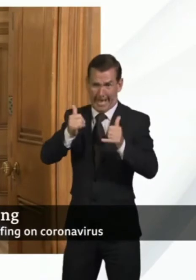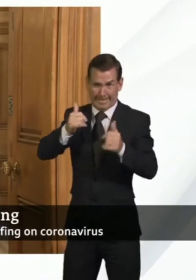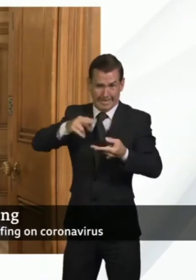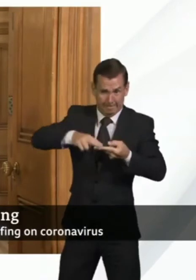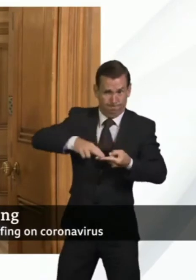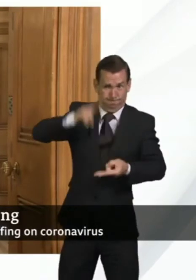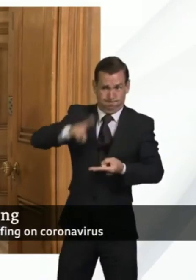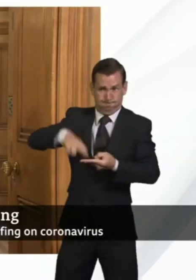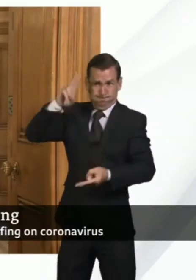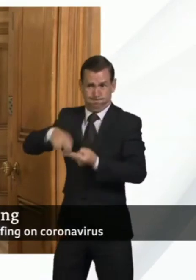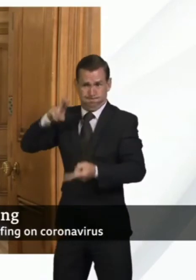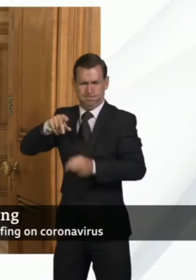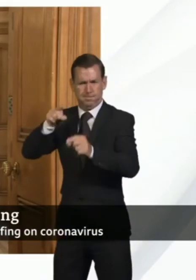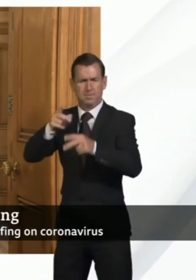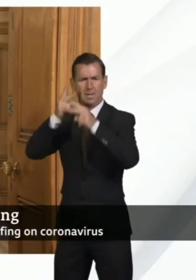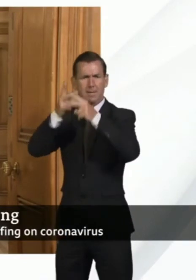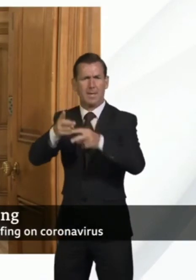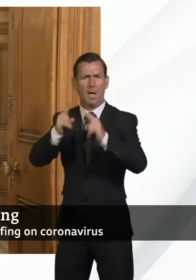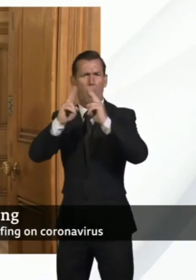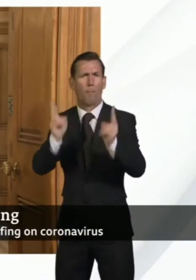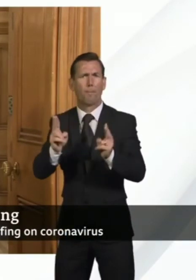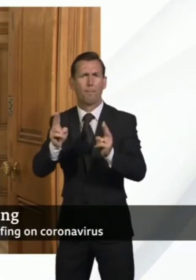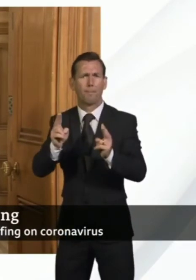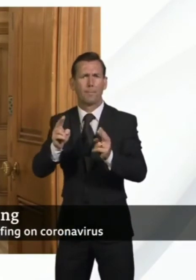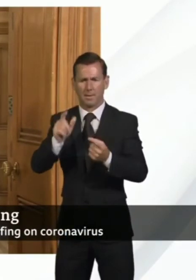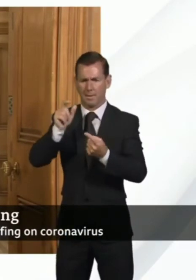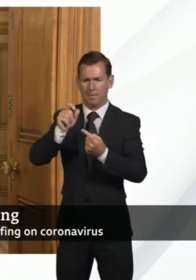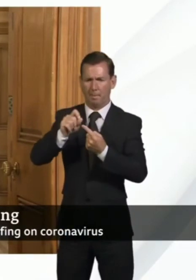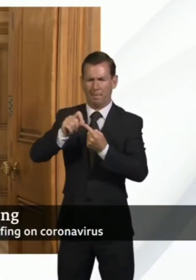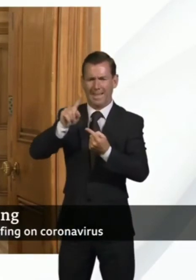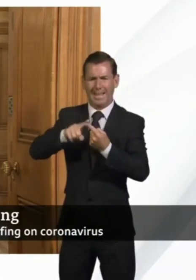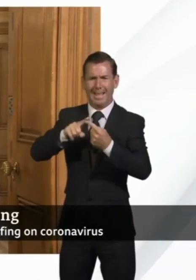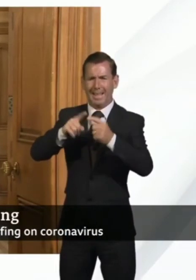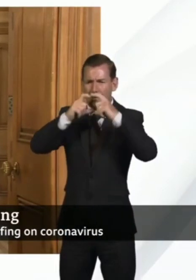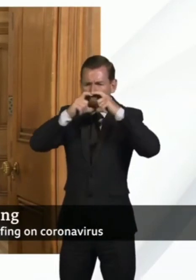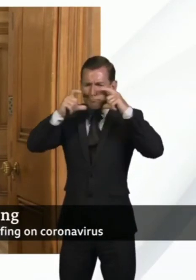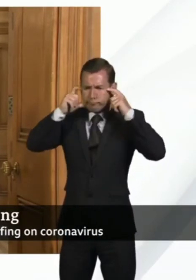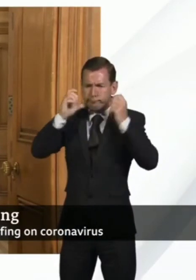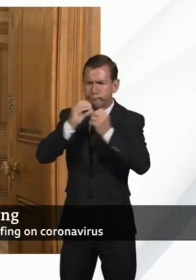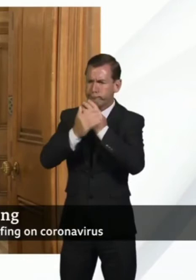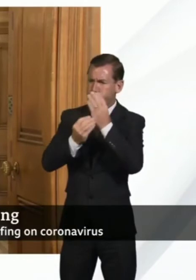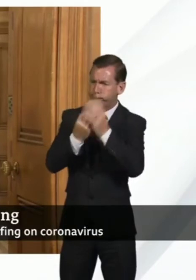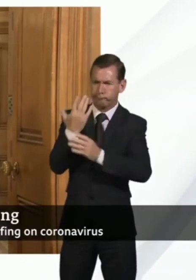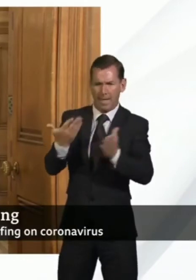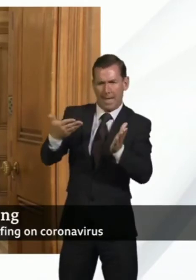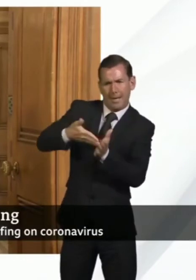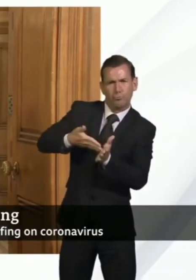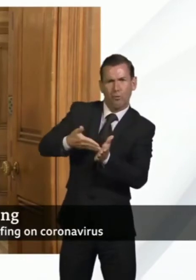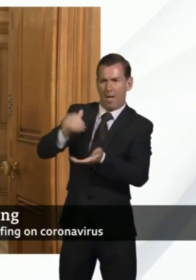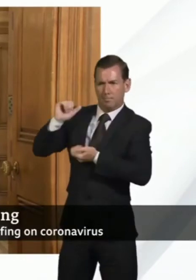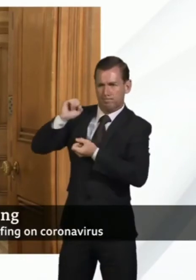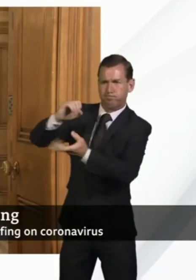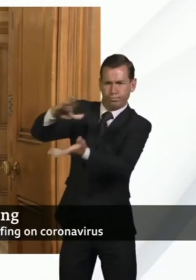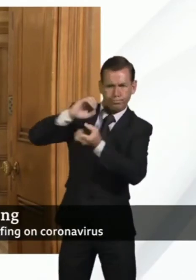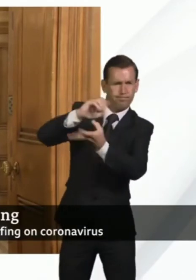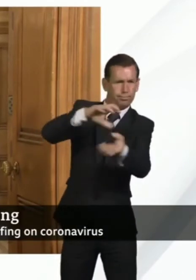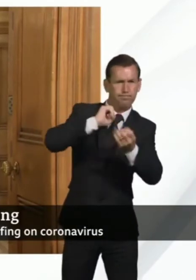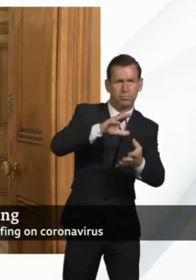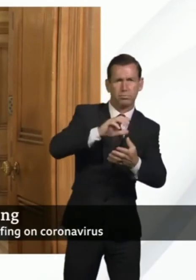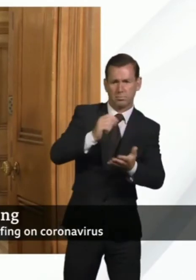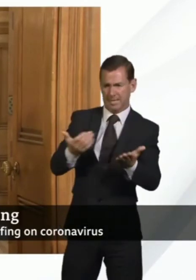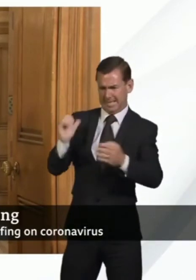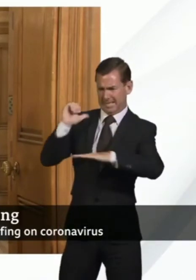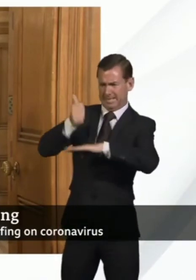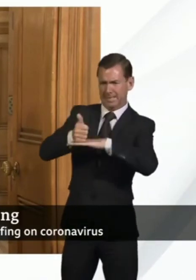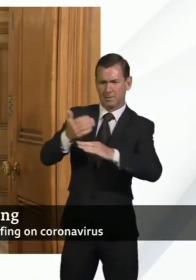homes. That is why we ramping up the protective equipment for care homes. Why, for example, we have introduced a dedicated hotline so that they can get that protective